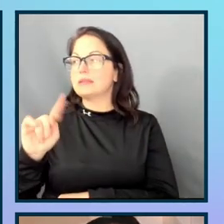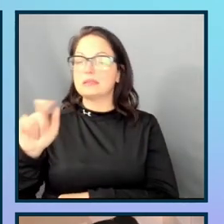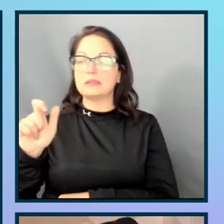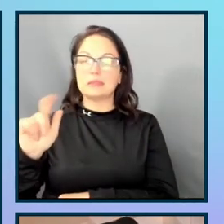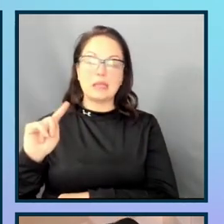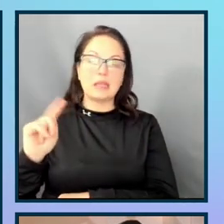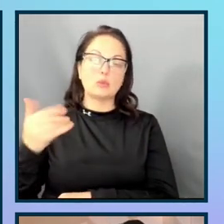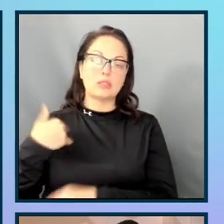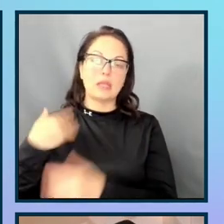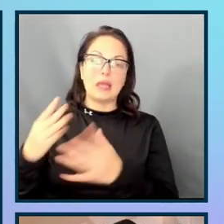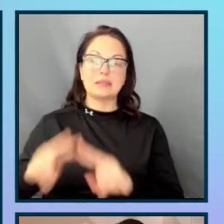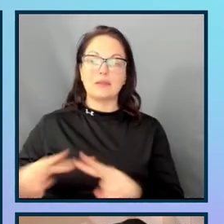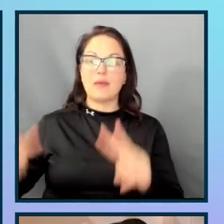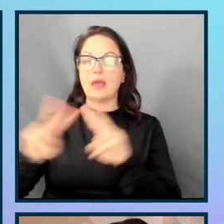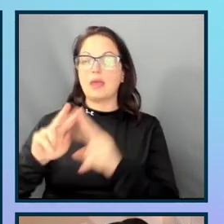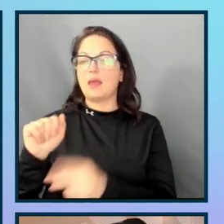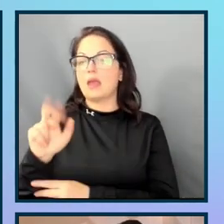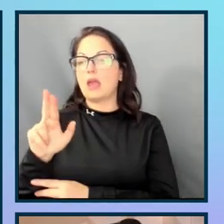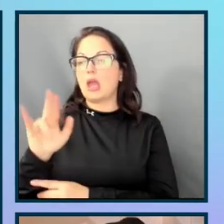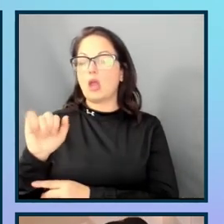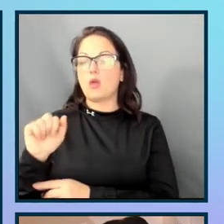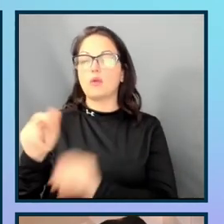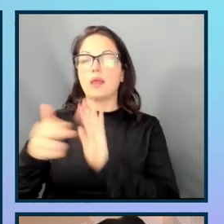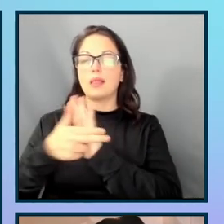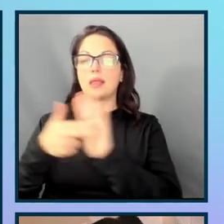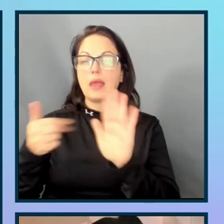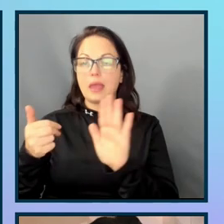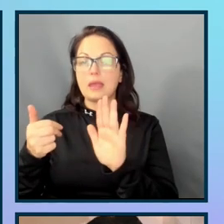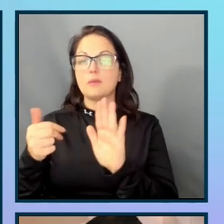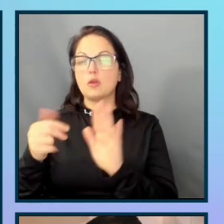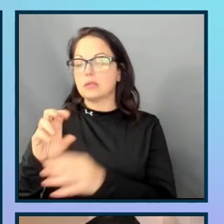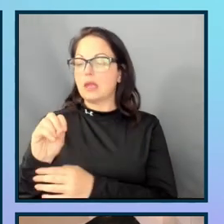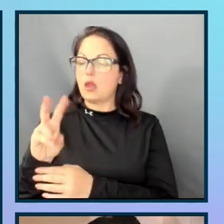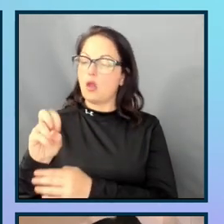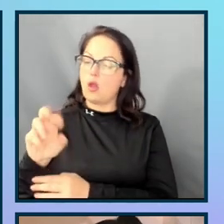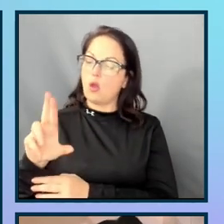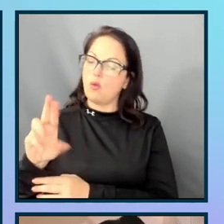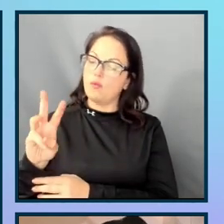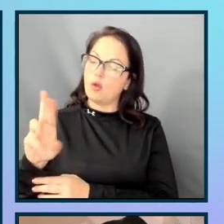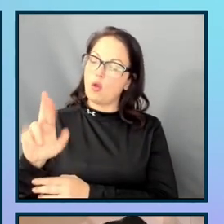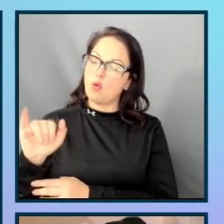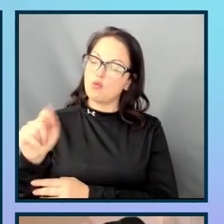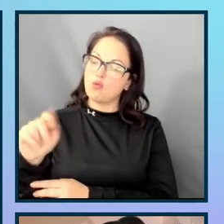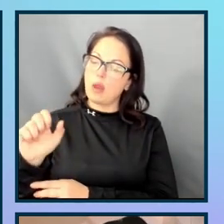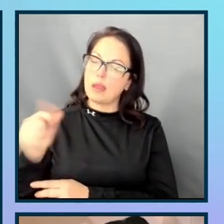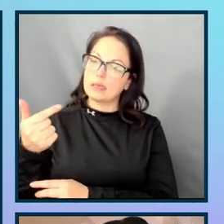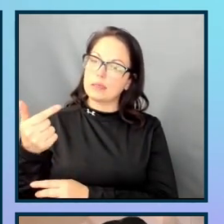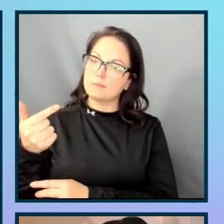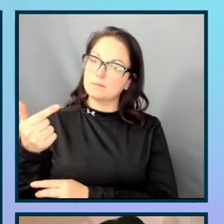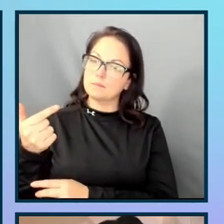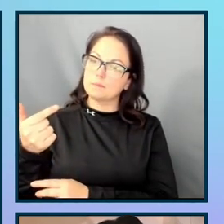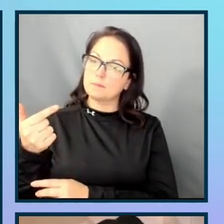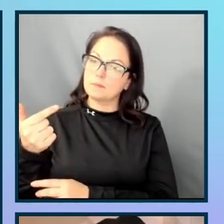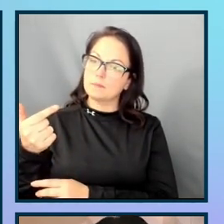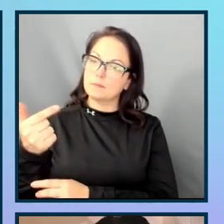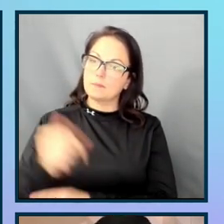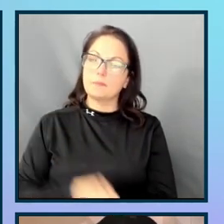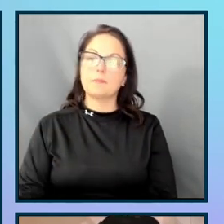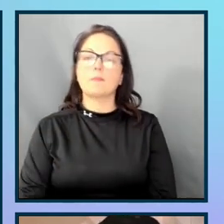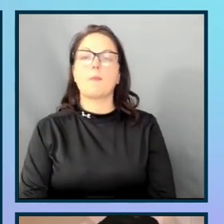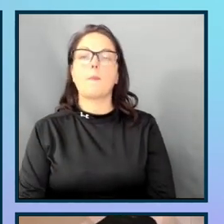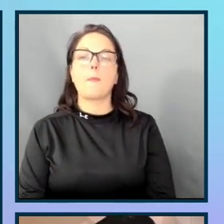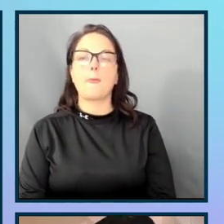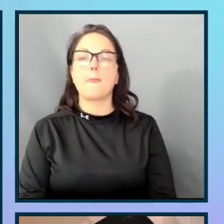labels. And it is actually overriding the ARIA label that I've provided manually. So, here you can see that the ARIA label that